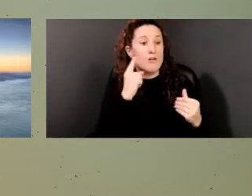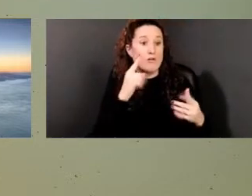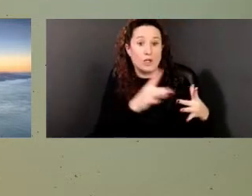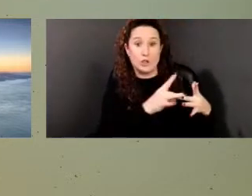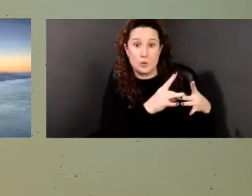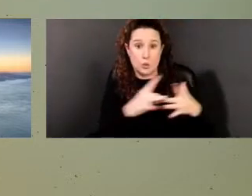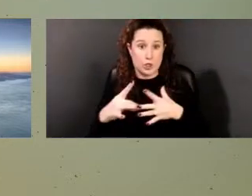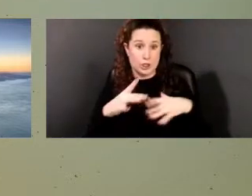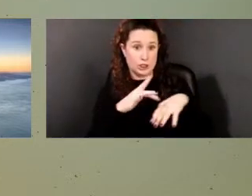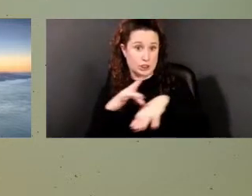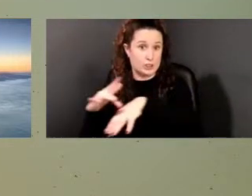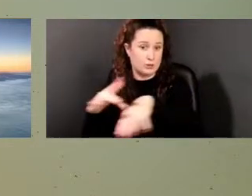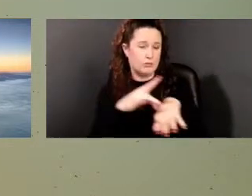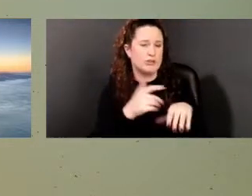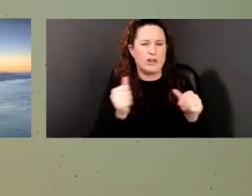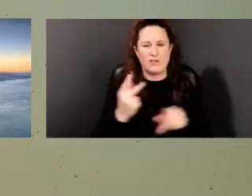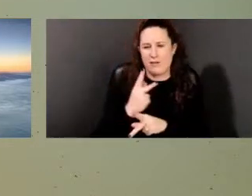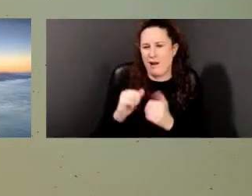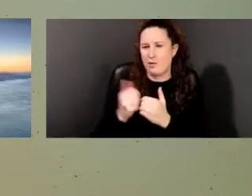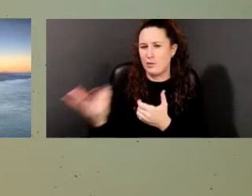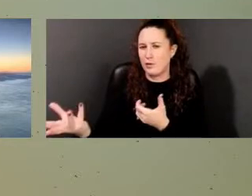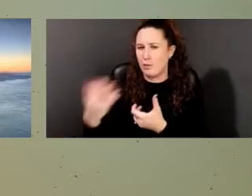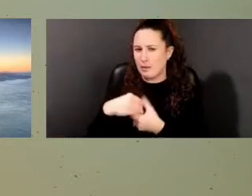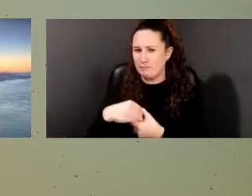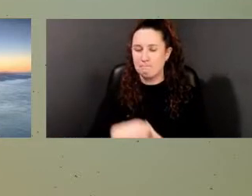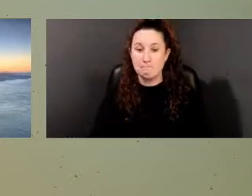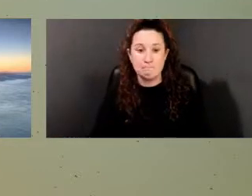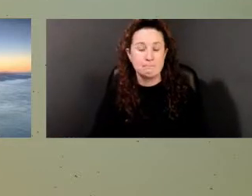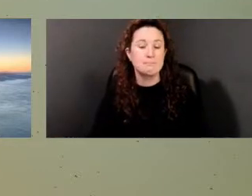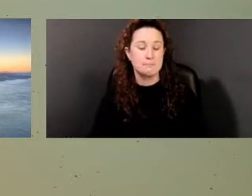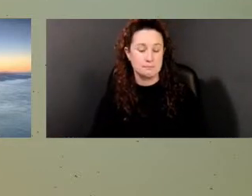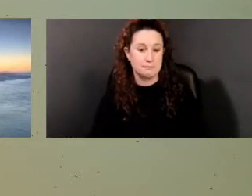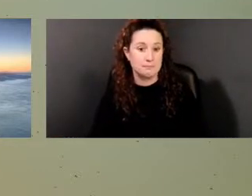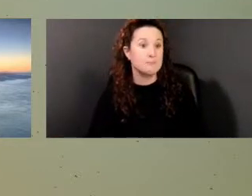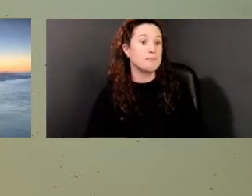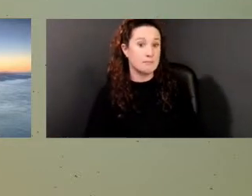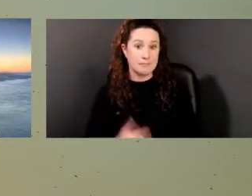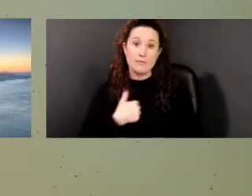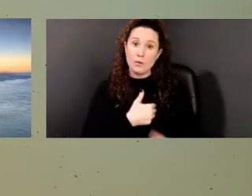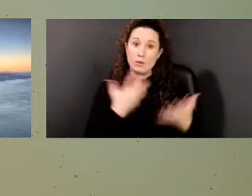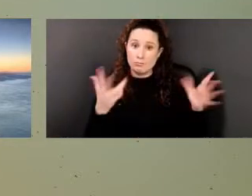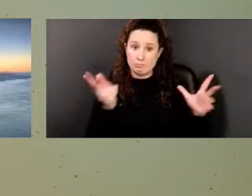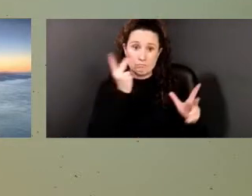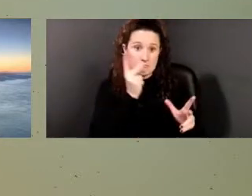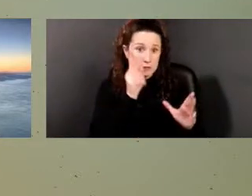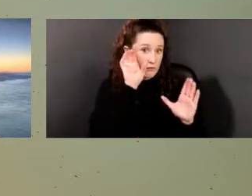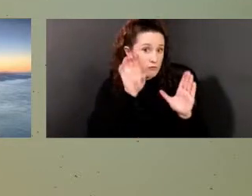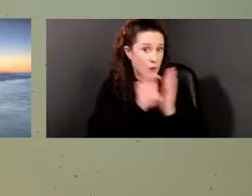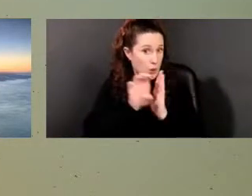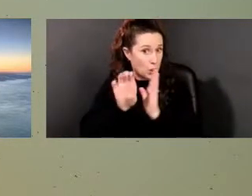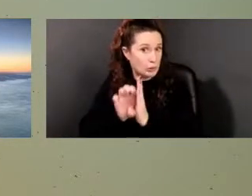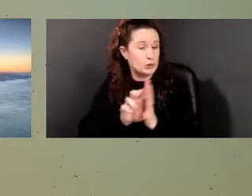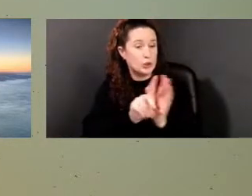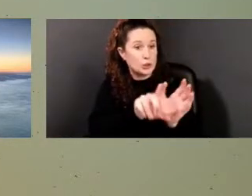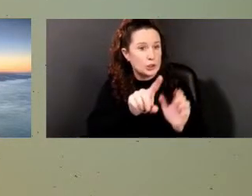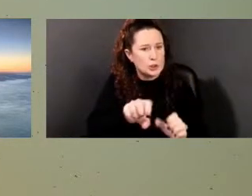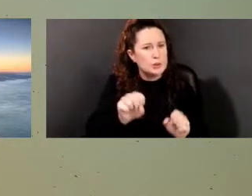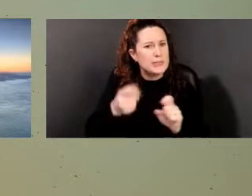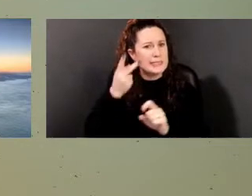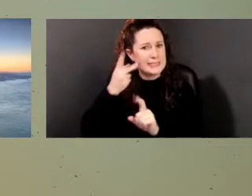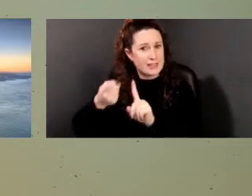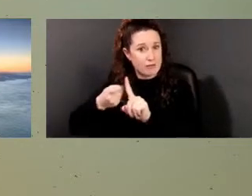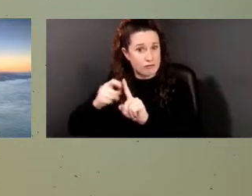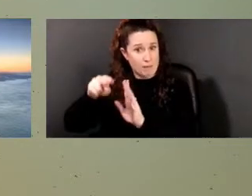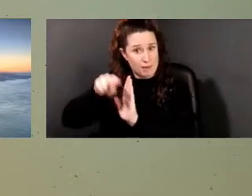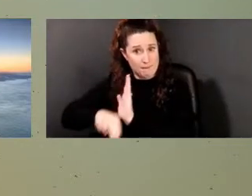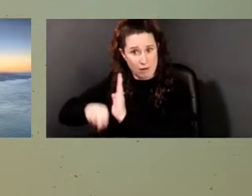plantation. As we saw from the photos, you can see the house from the burial ground and vice